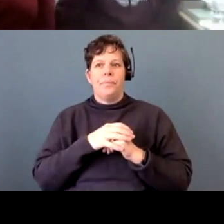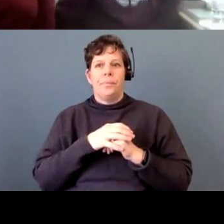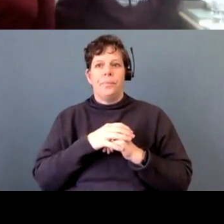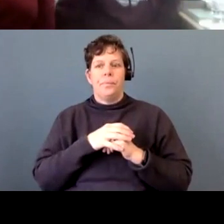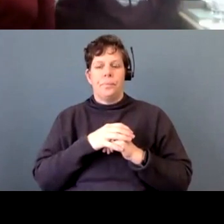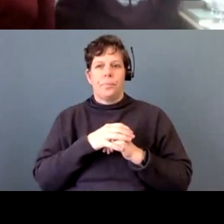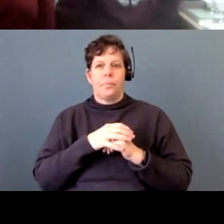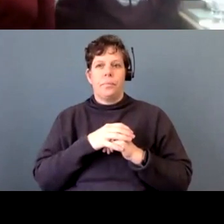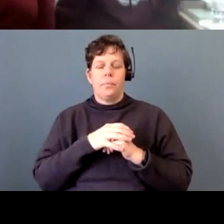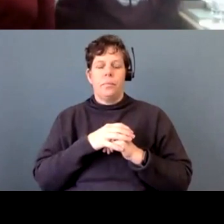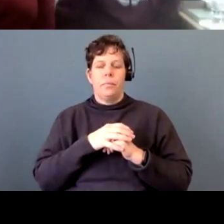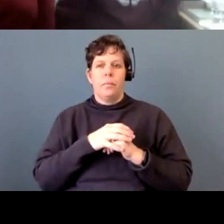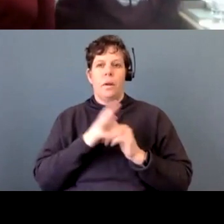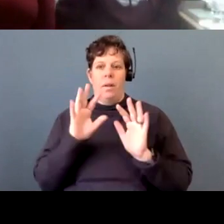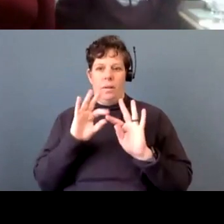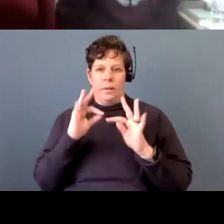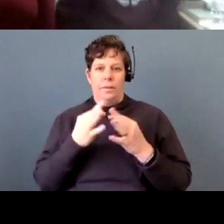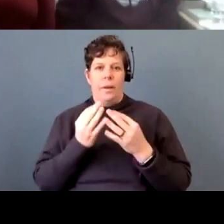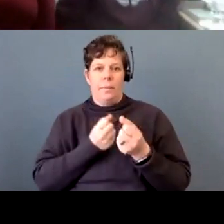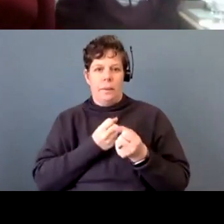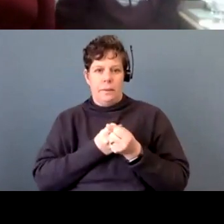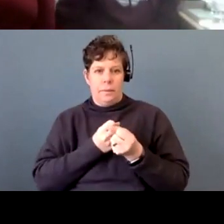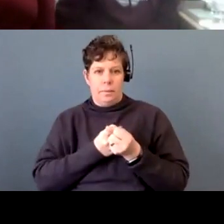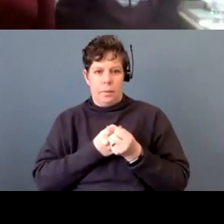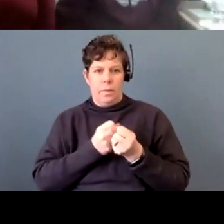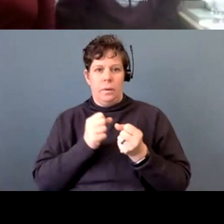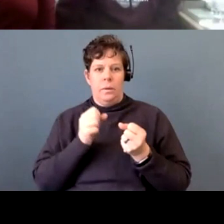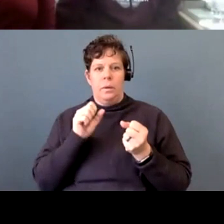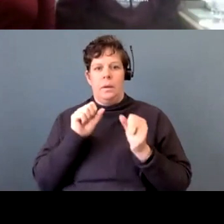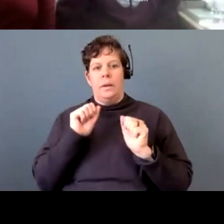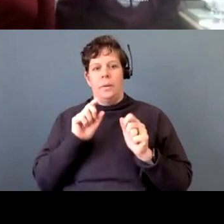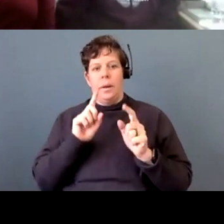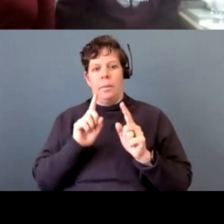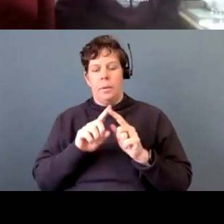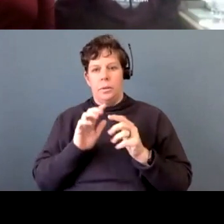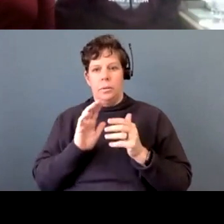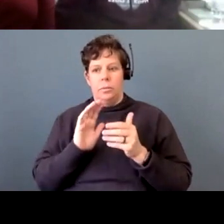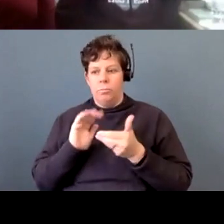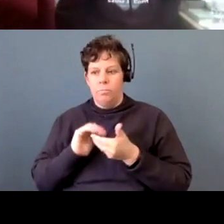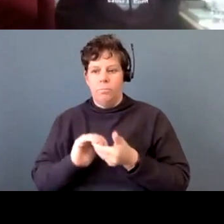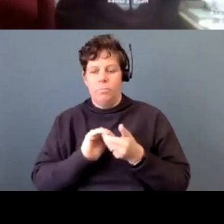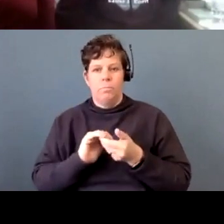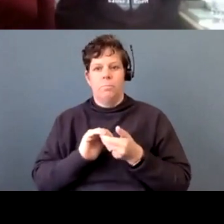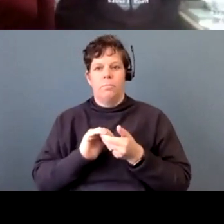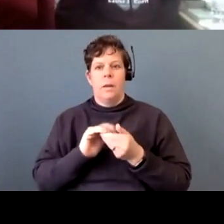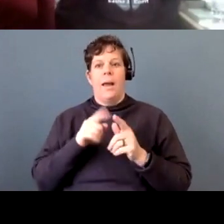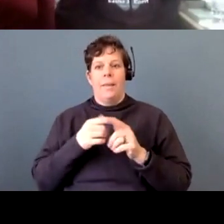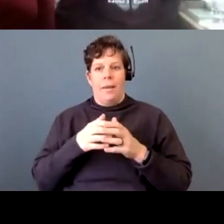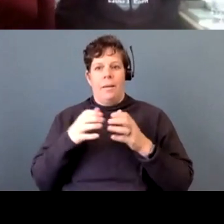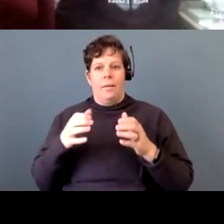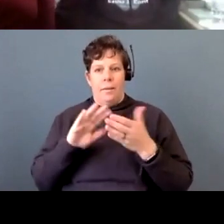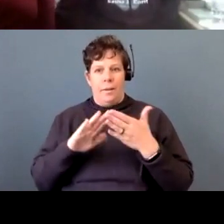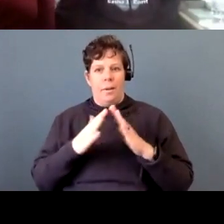family support that you get and how you are able to pull together and then the community around you. It